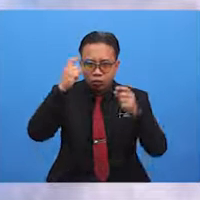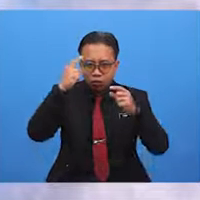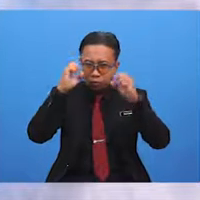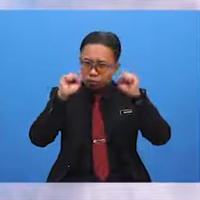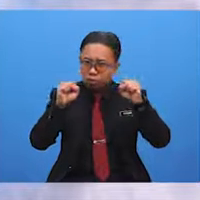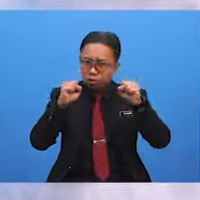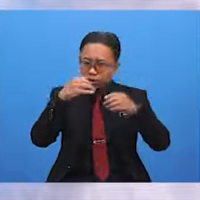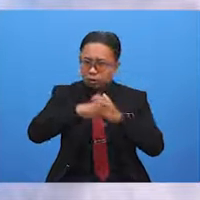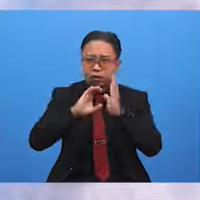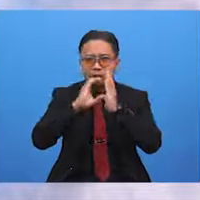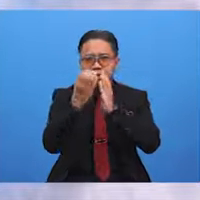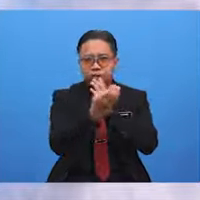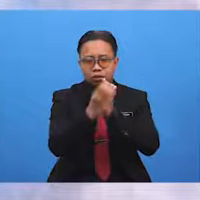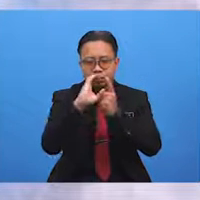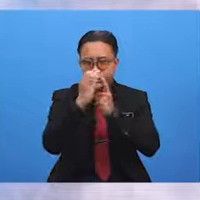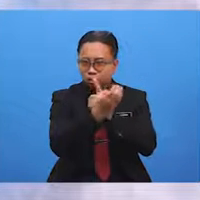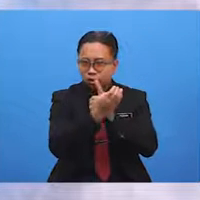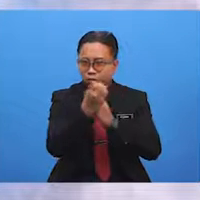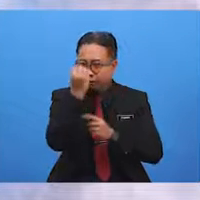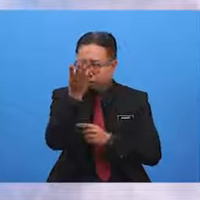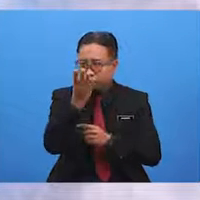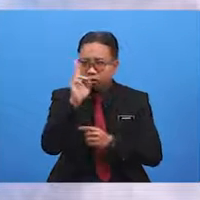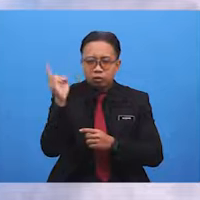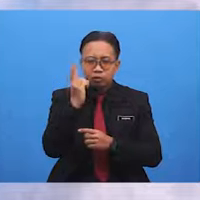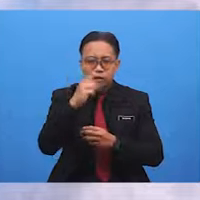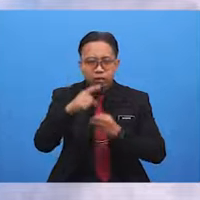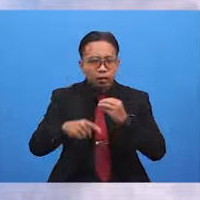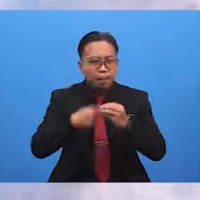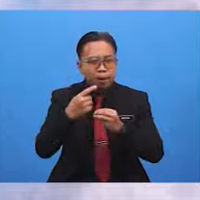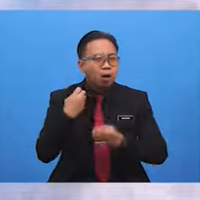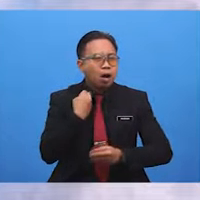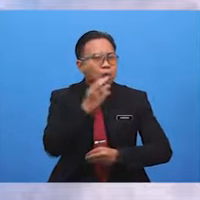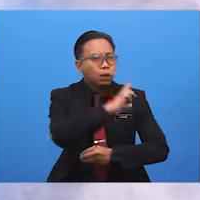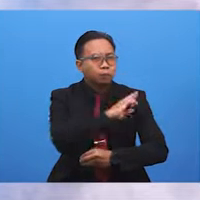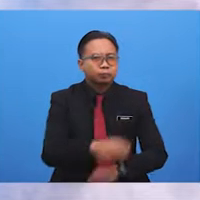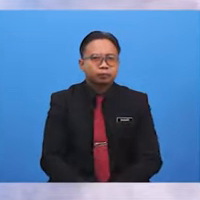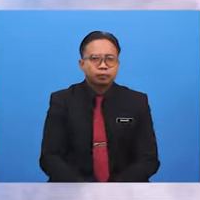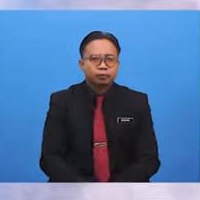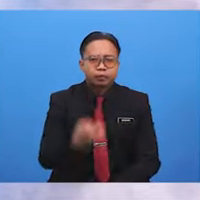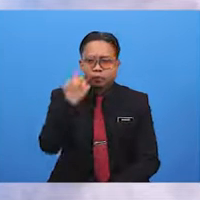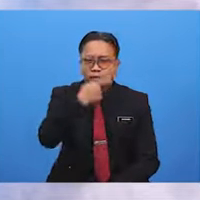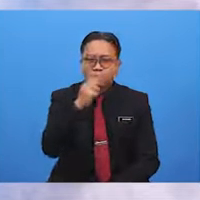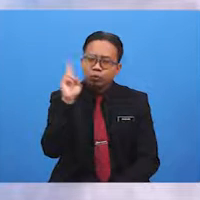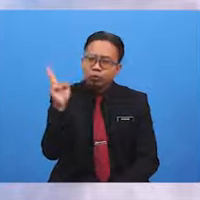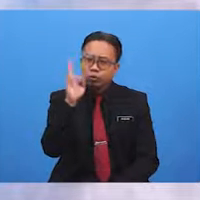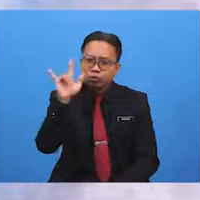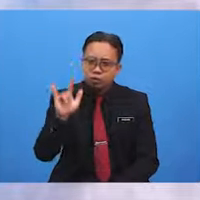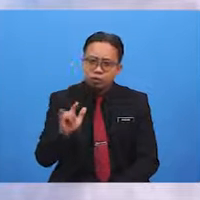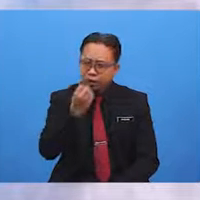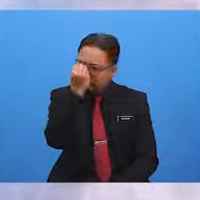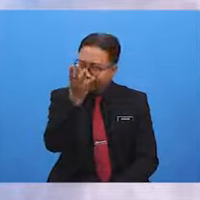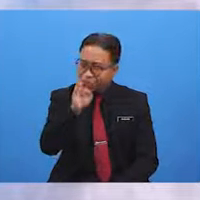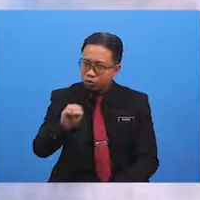tells usually about our? Answer. Who usually tells children about